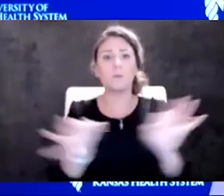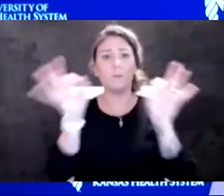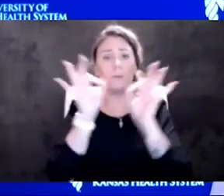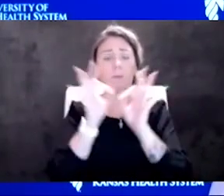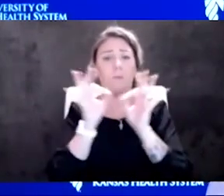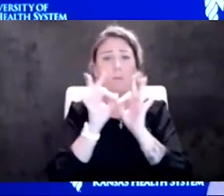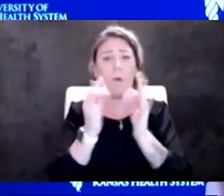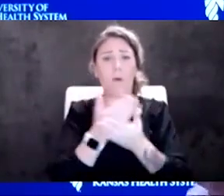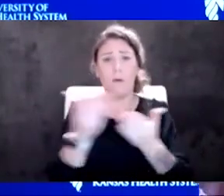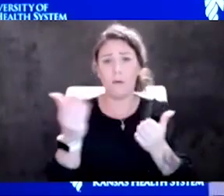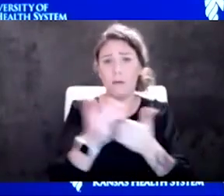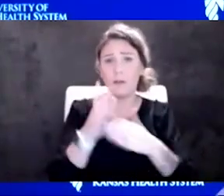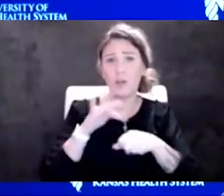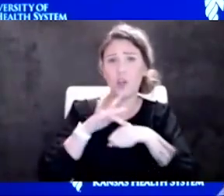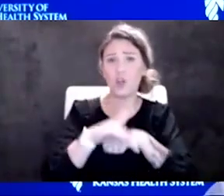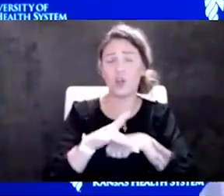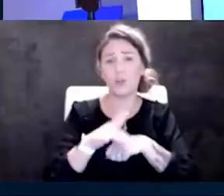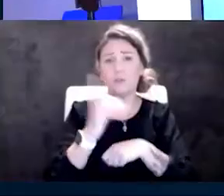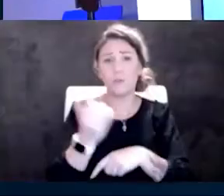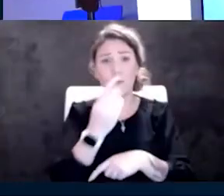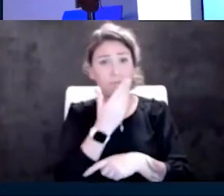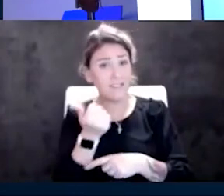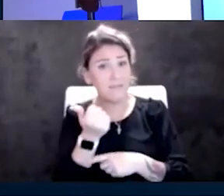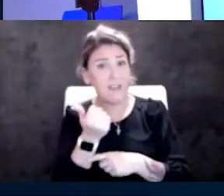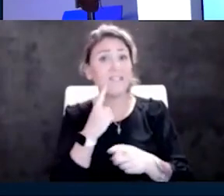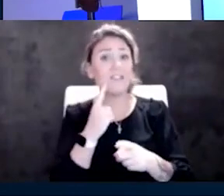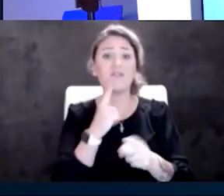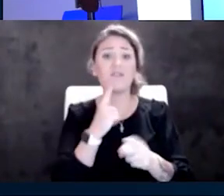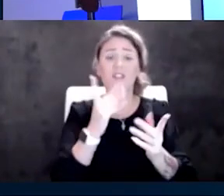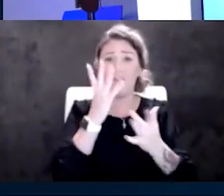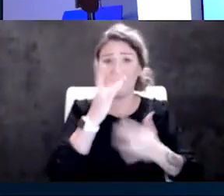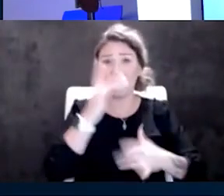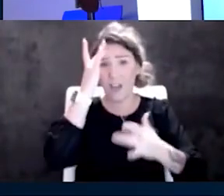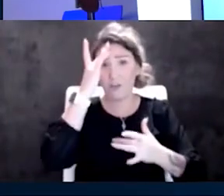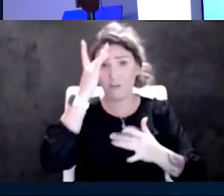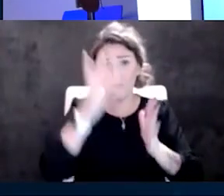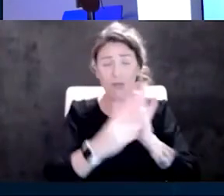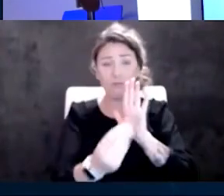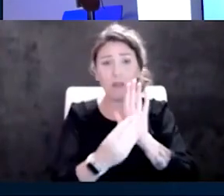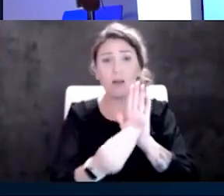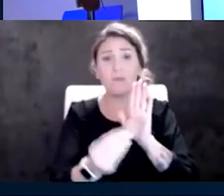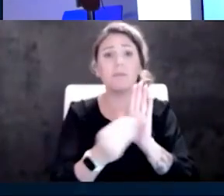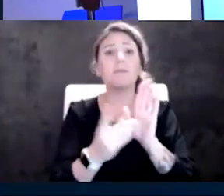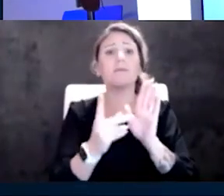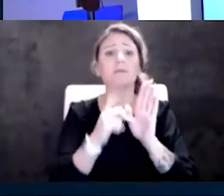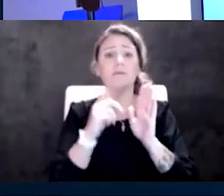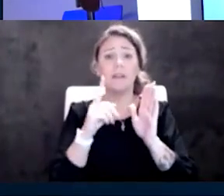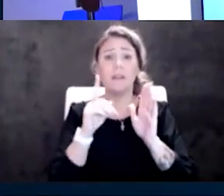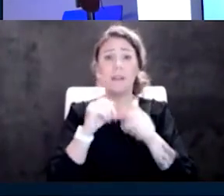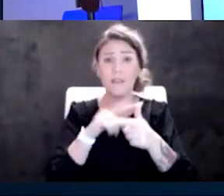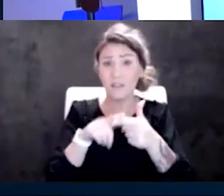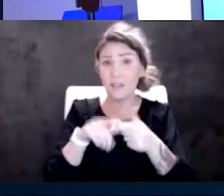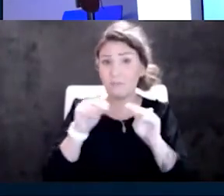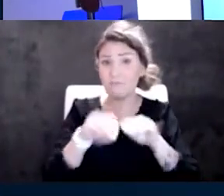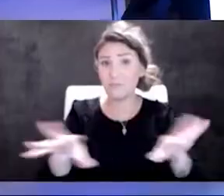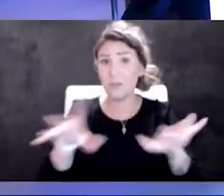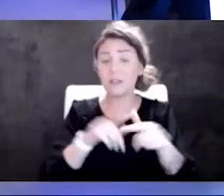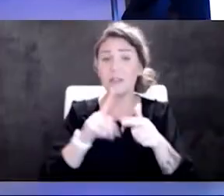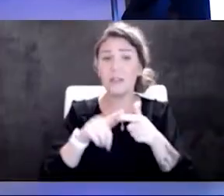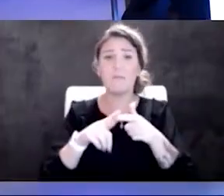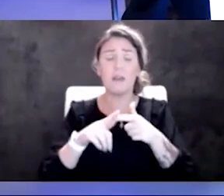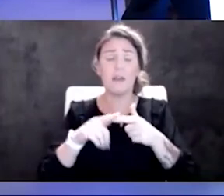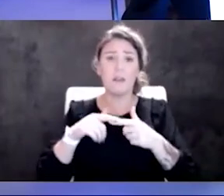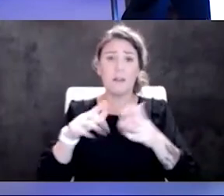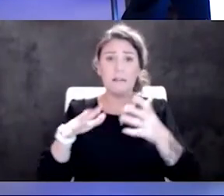why earlier is always better. really the viral replication stage, right? When the virus is really spreading, then it gets into doing its damage with the inflammation. So we can